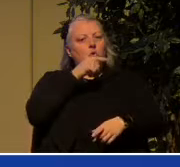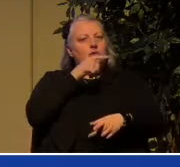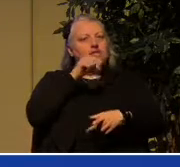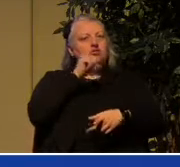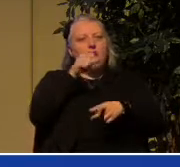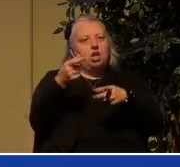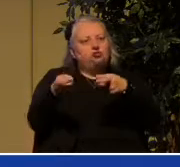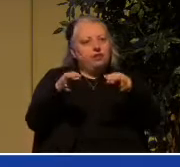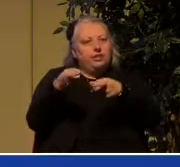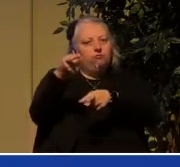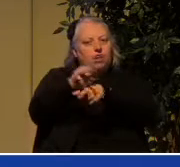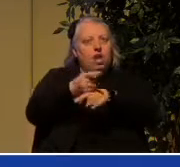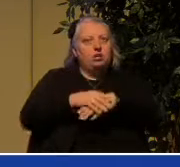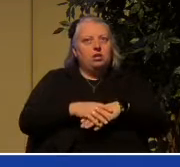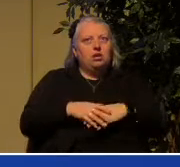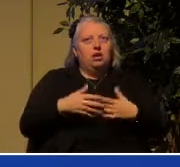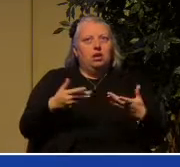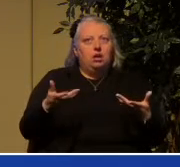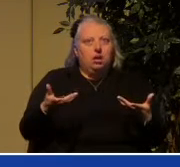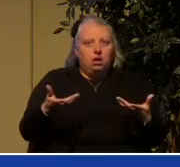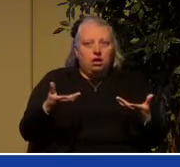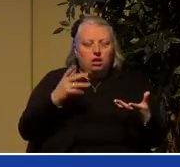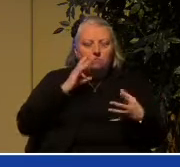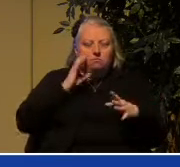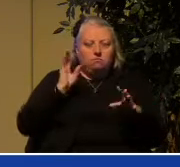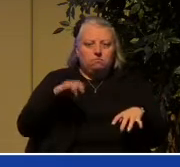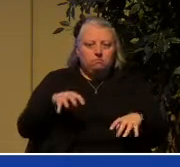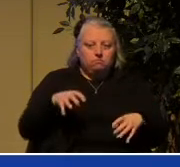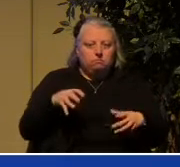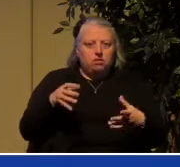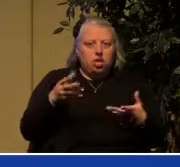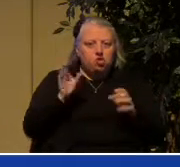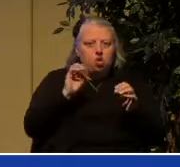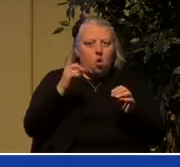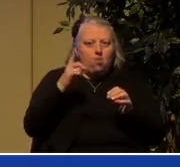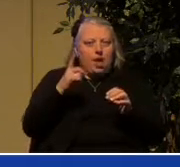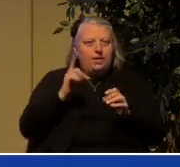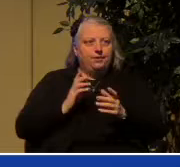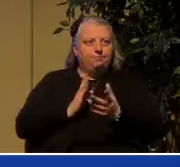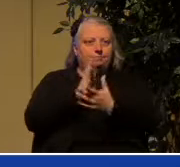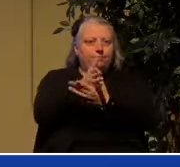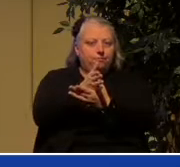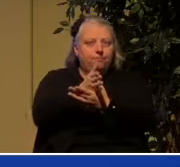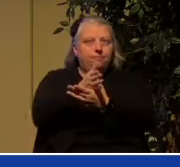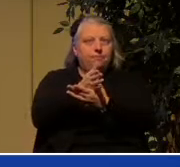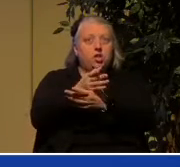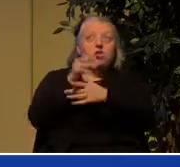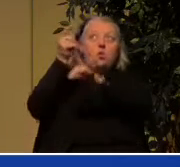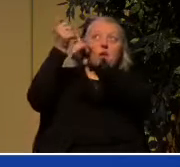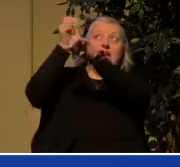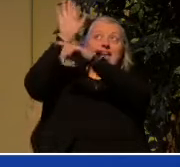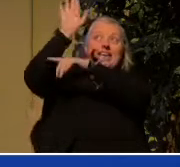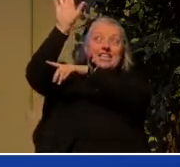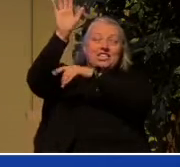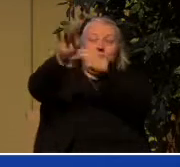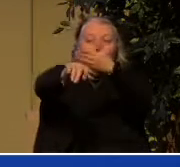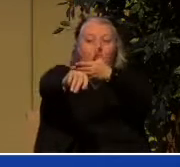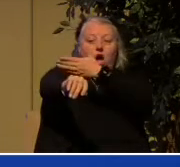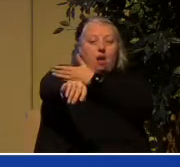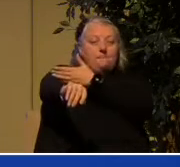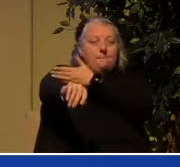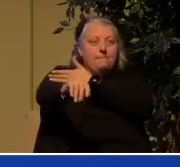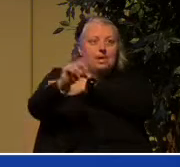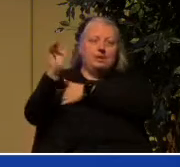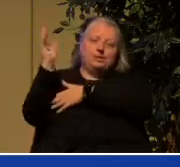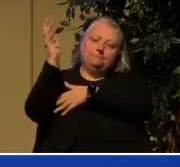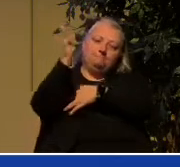one, he was appalled that there was no one to intervene. So what did he do? His own arm worked salvation for